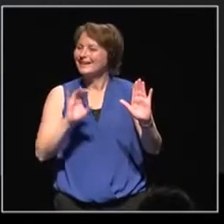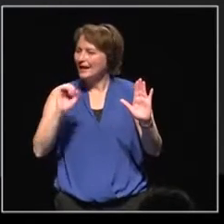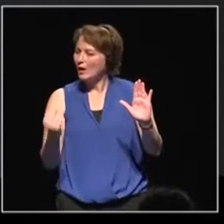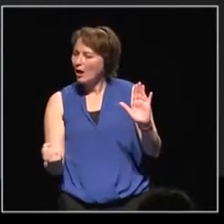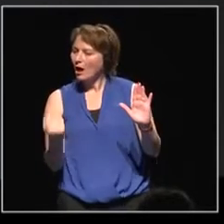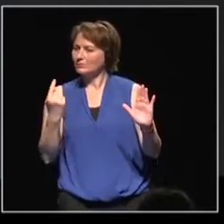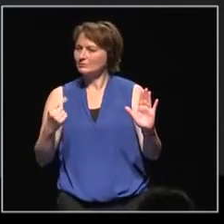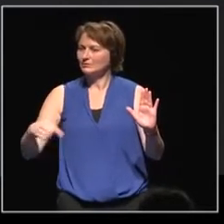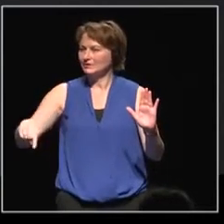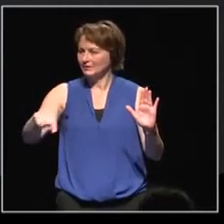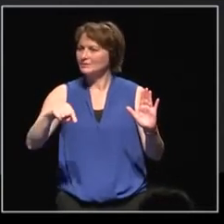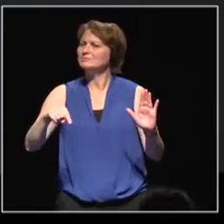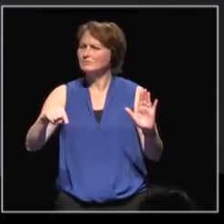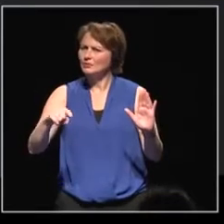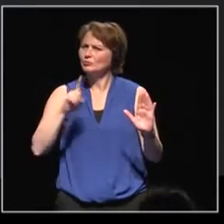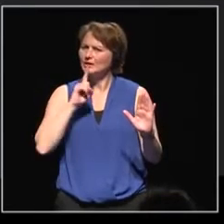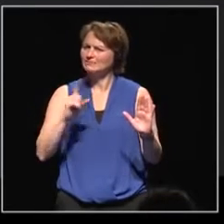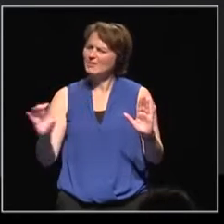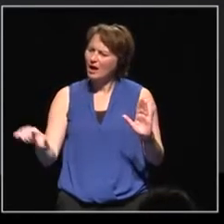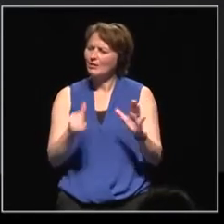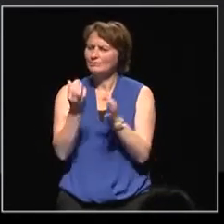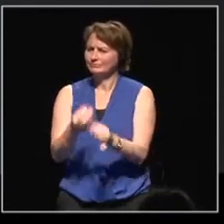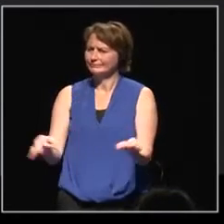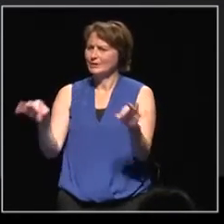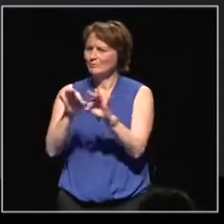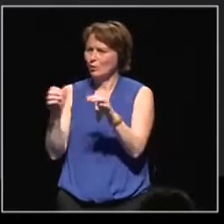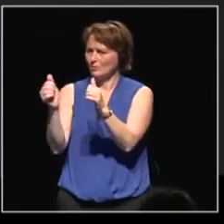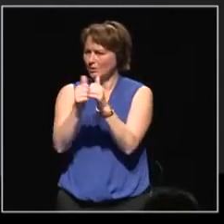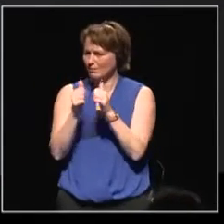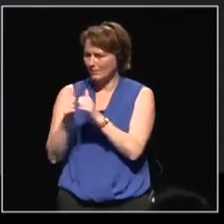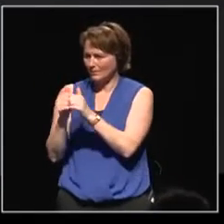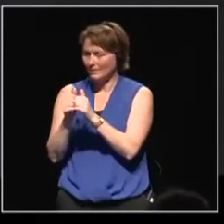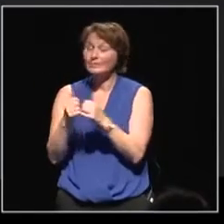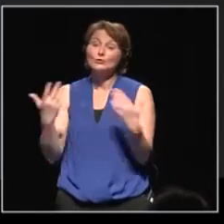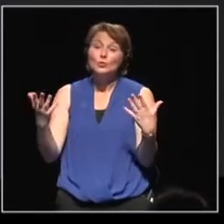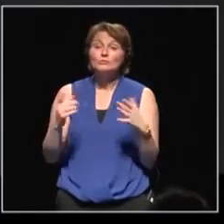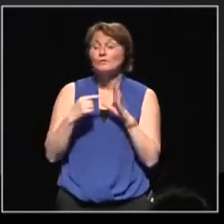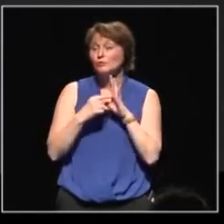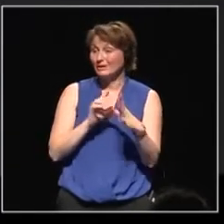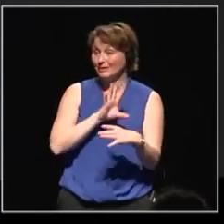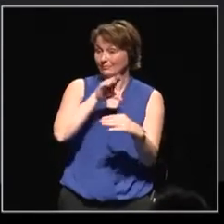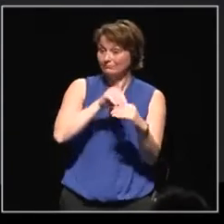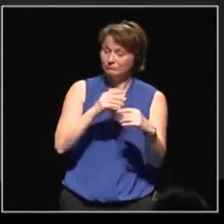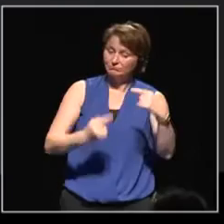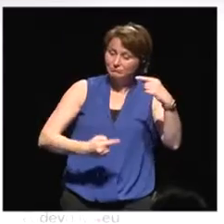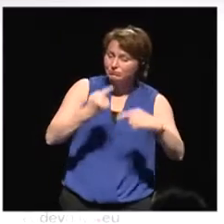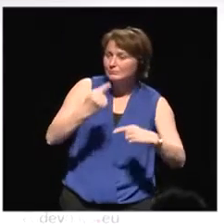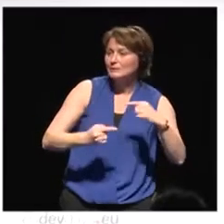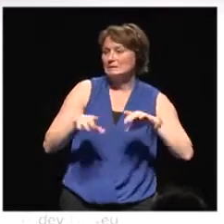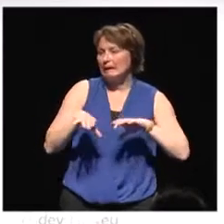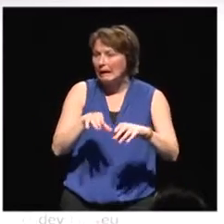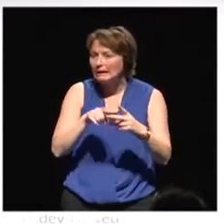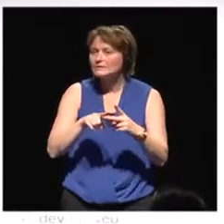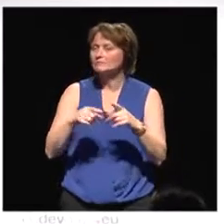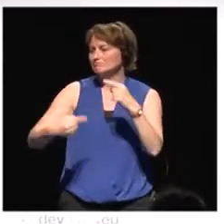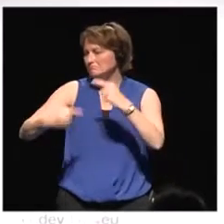with key partners, including, in this case, political actors or groups, which was a key aim of